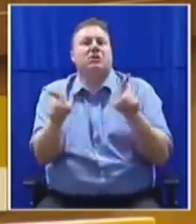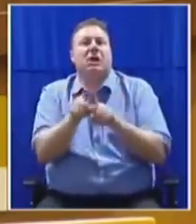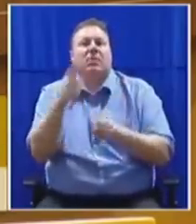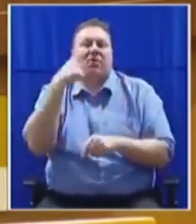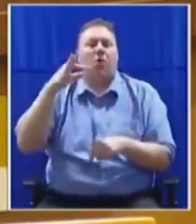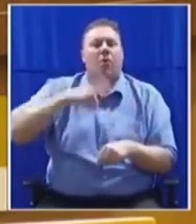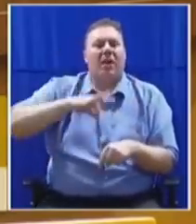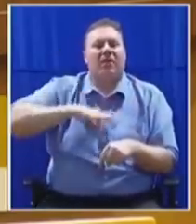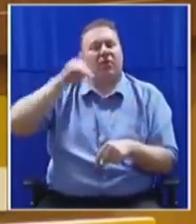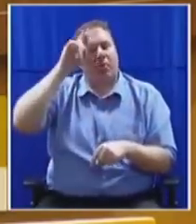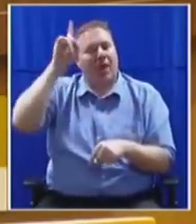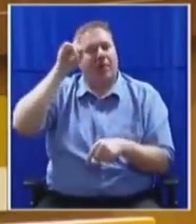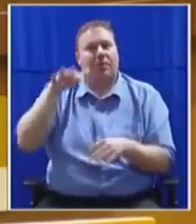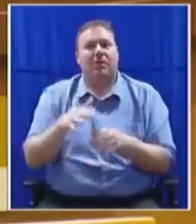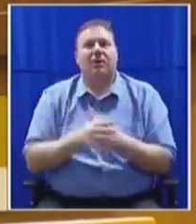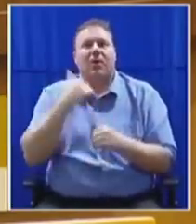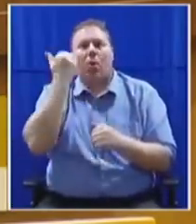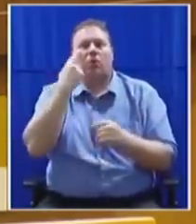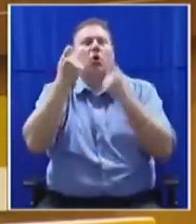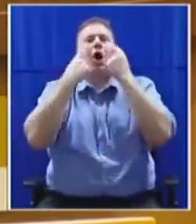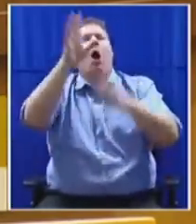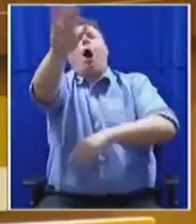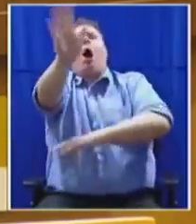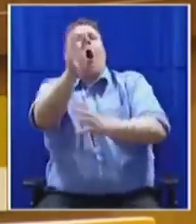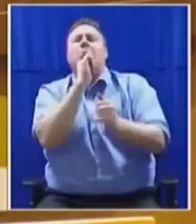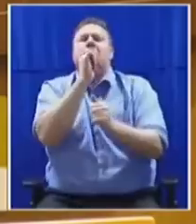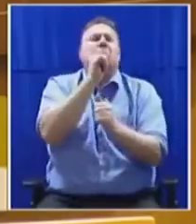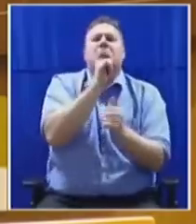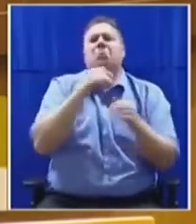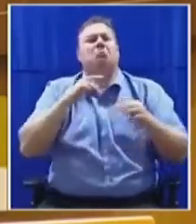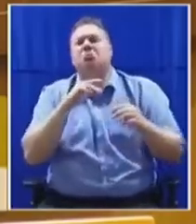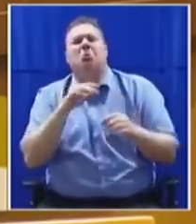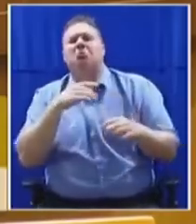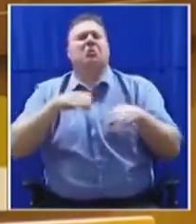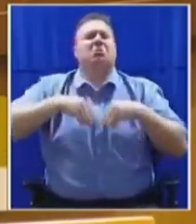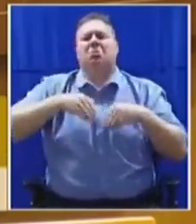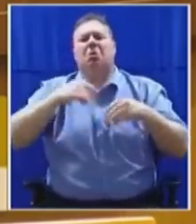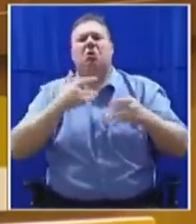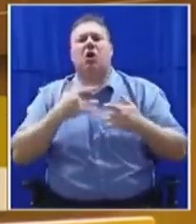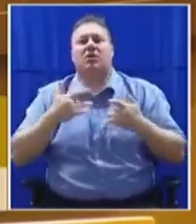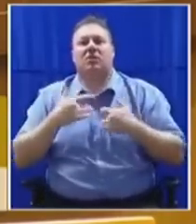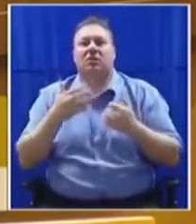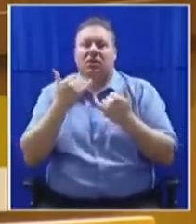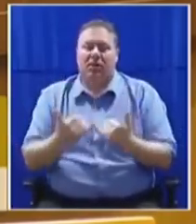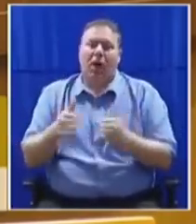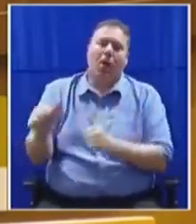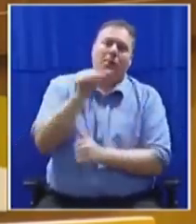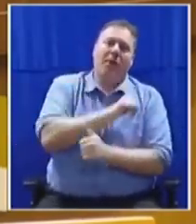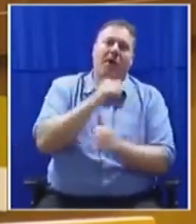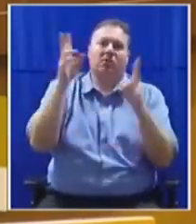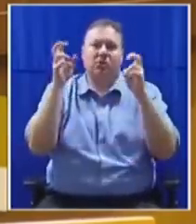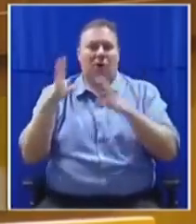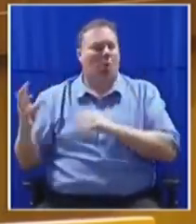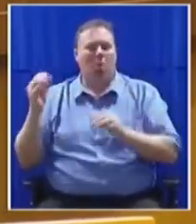benefit of black people, they want to cry foul and act as if there's a crisis. Now, coming back to the topic. Order,